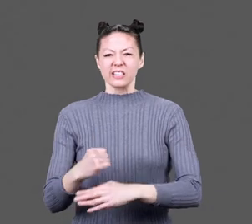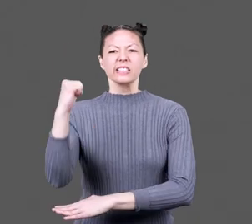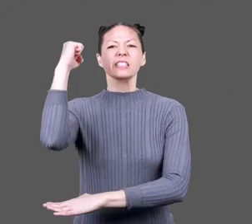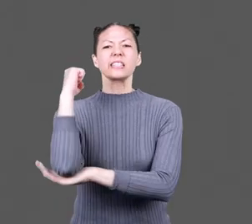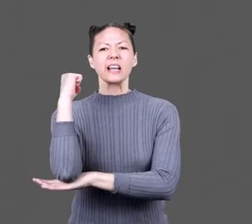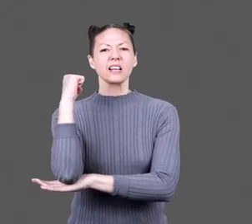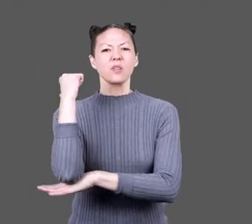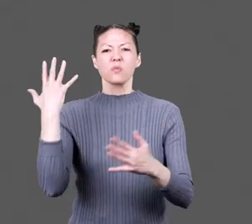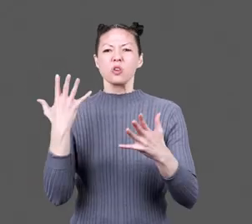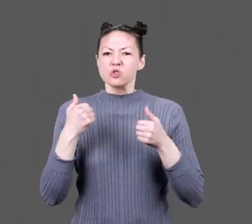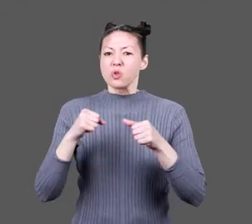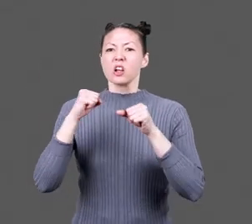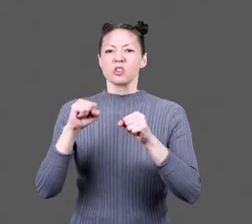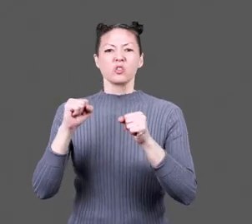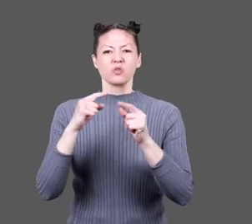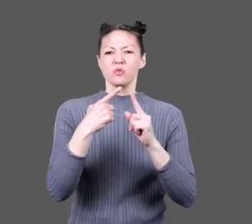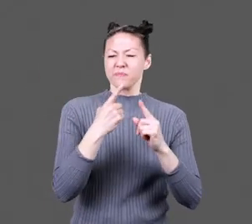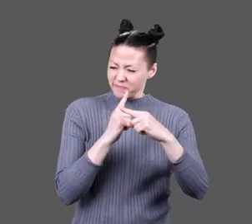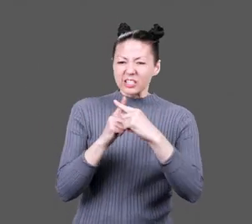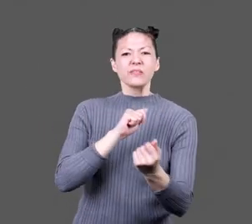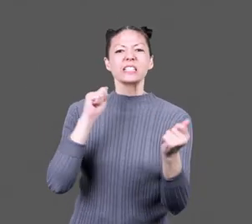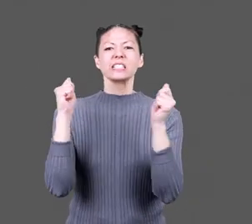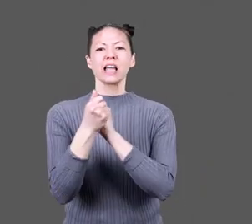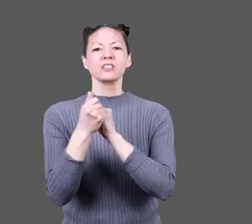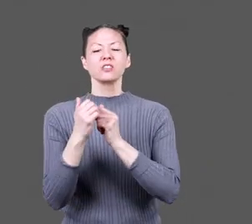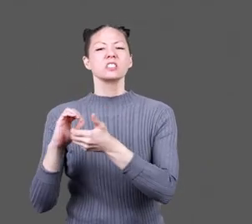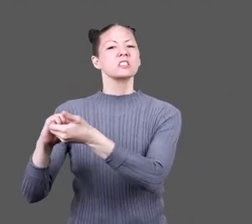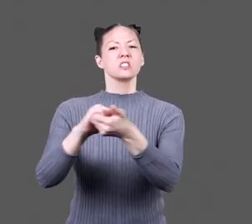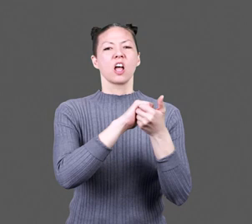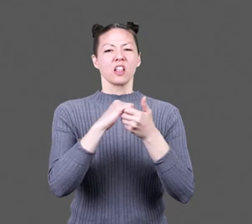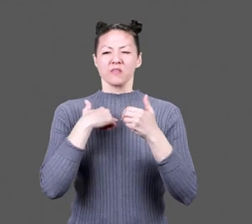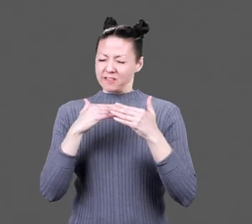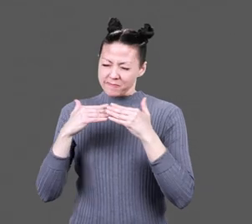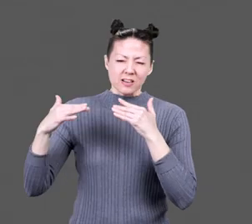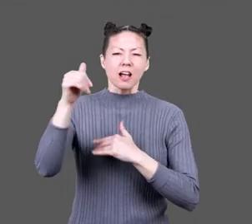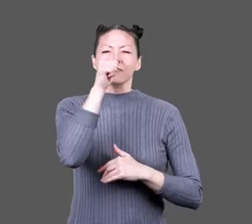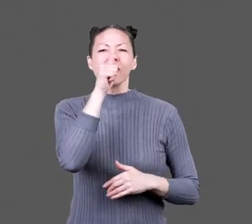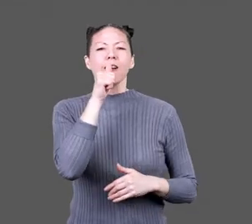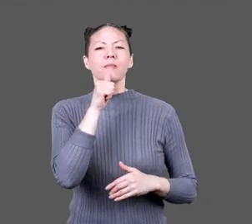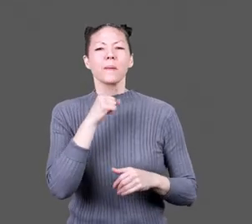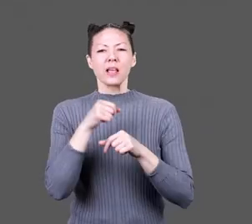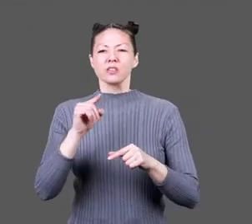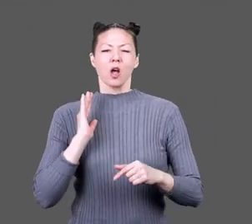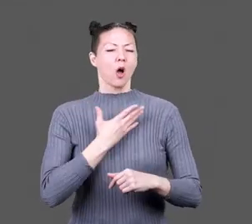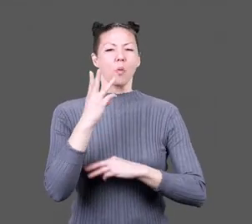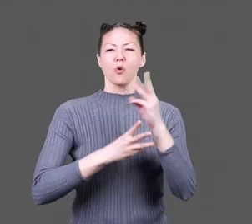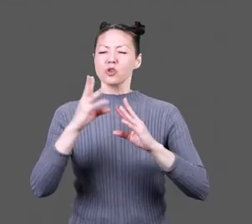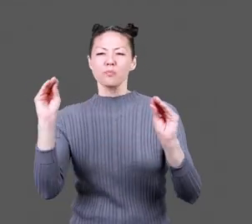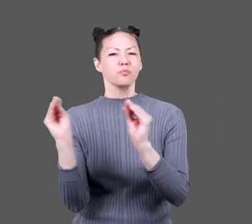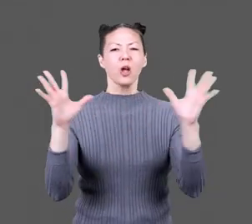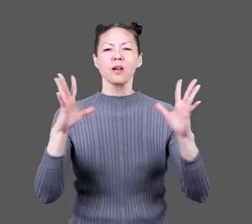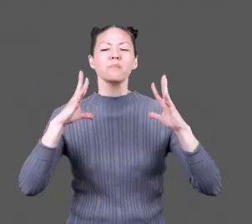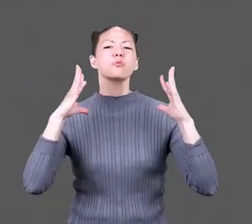And stand with those who are trying to make positive change. Together we can go beyond enduring and make our